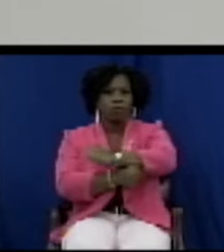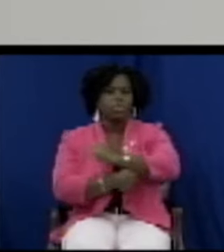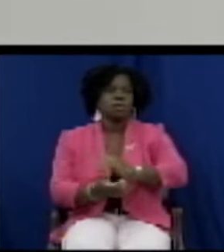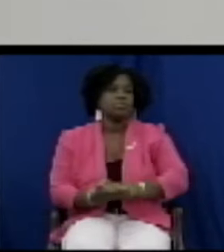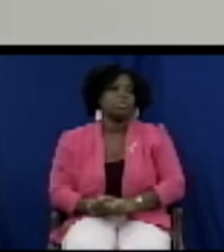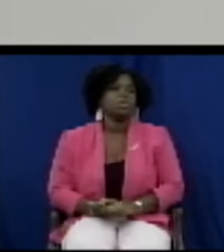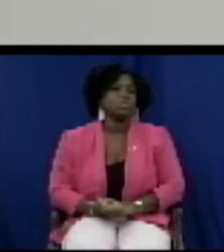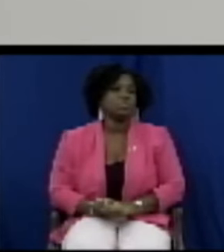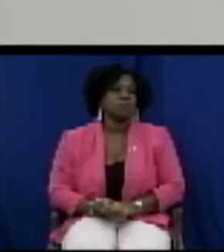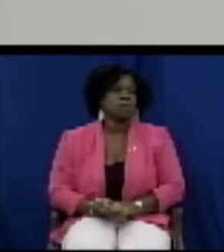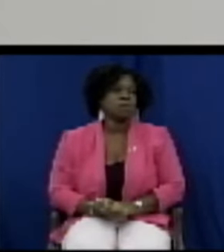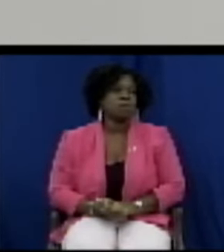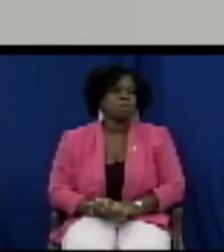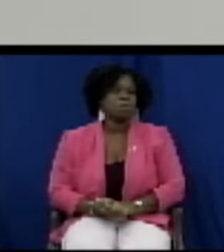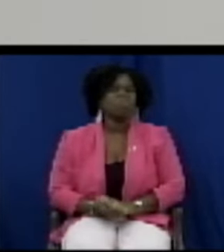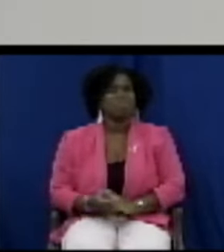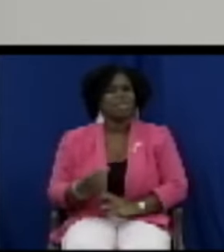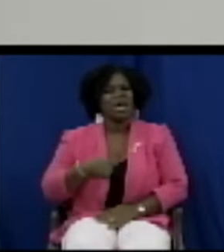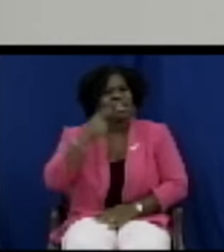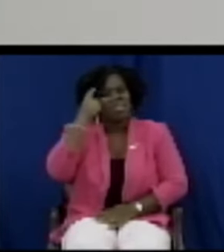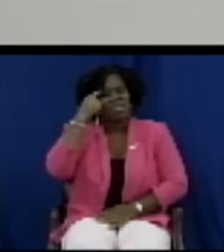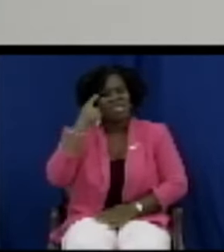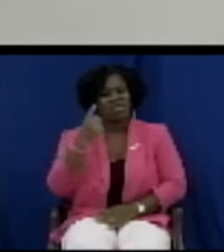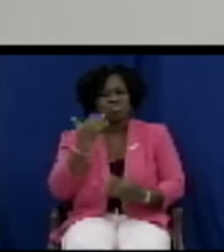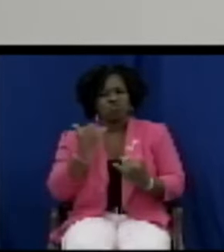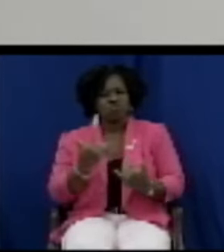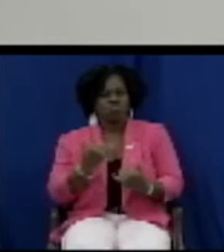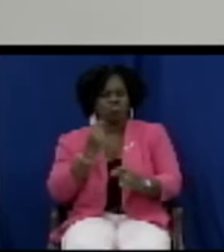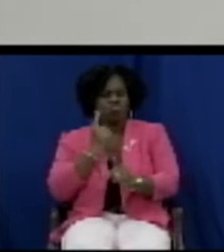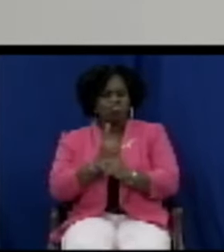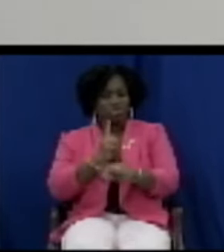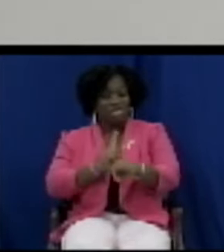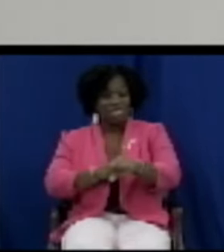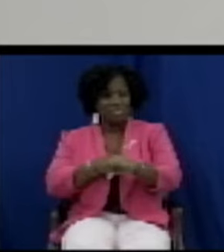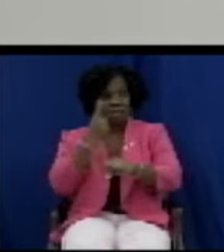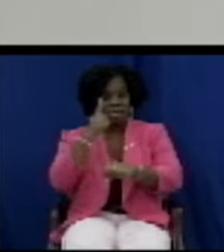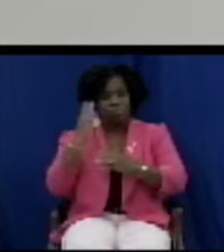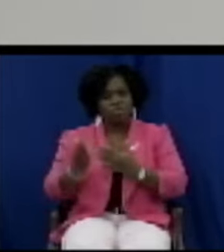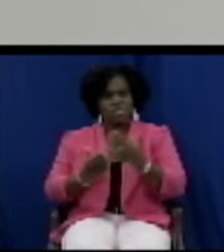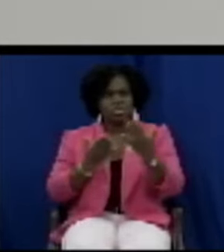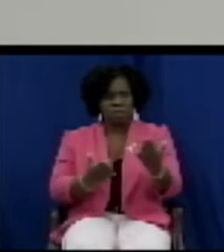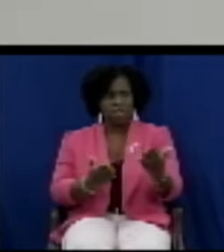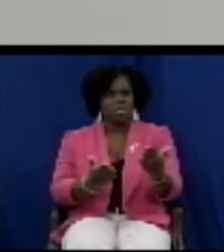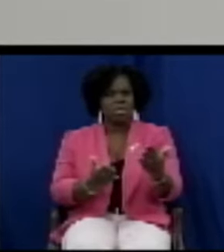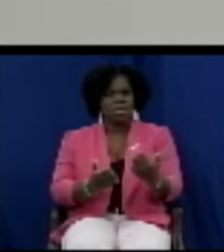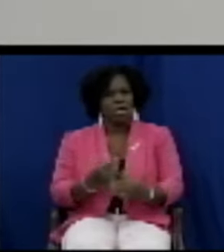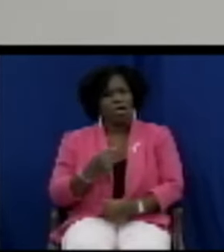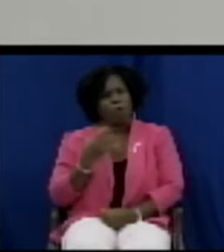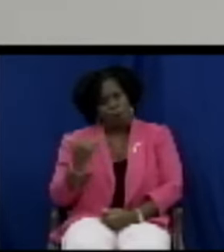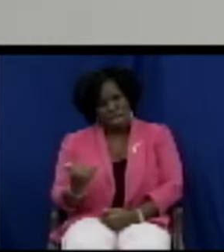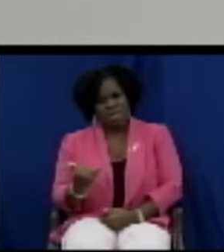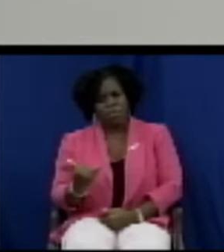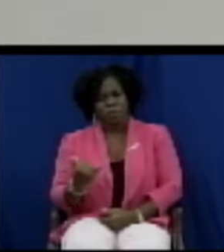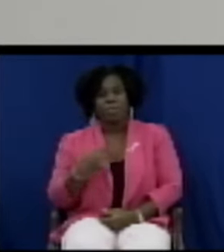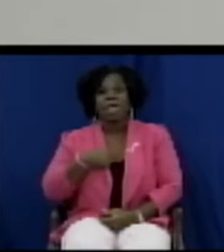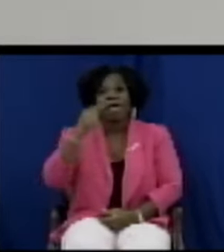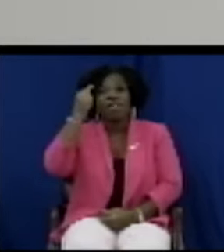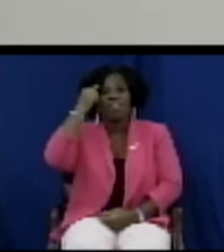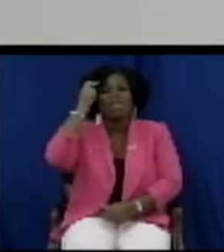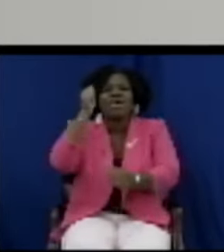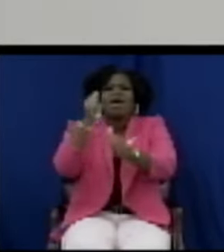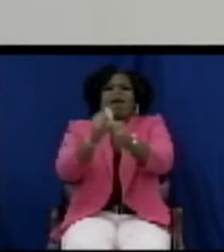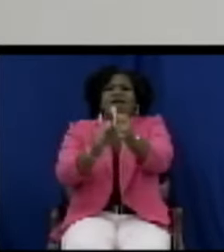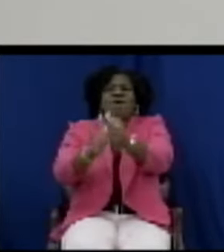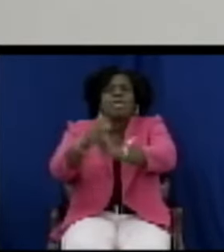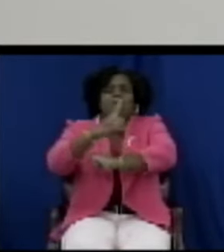I said the bill is timely because Madam Speaker I think every day we hear complaints